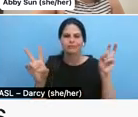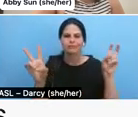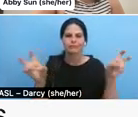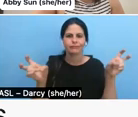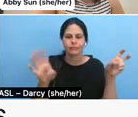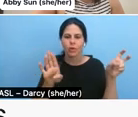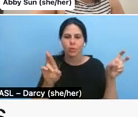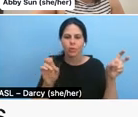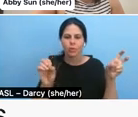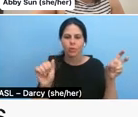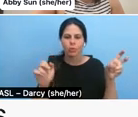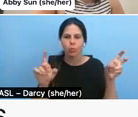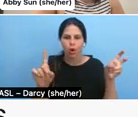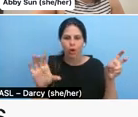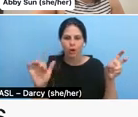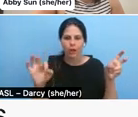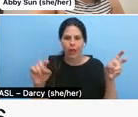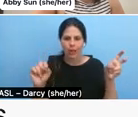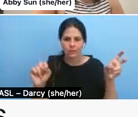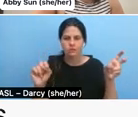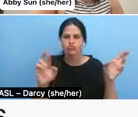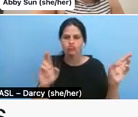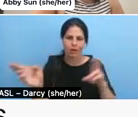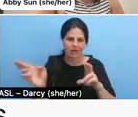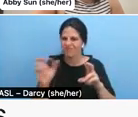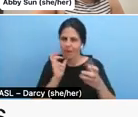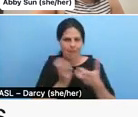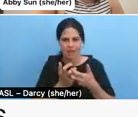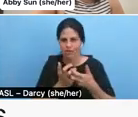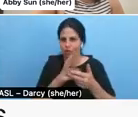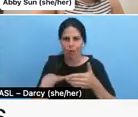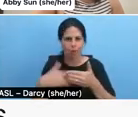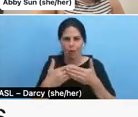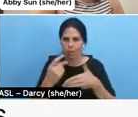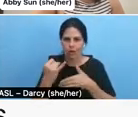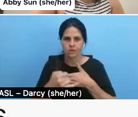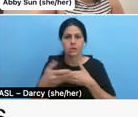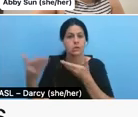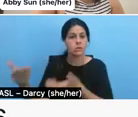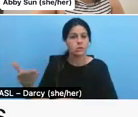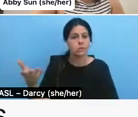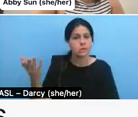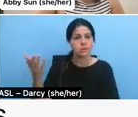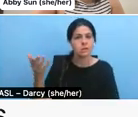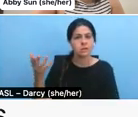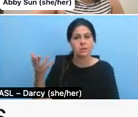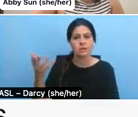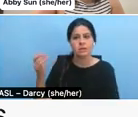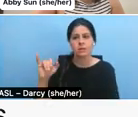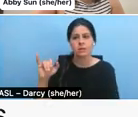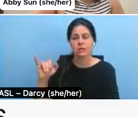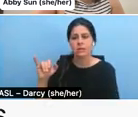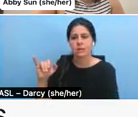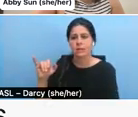um, everyone's project. So Nancy, this is IDFA, the International Documentary Festival